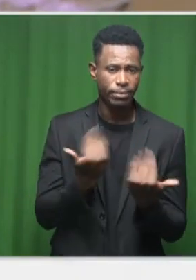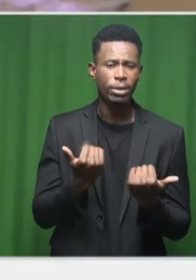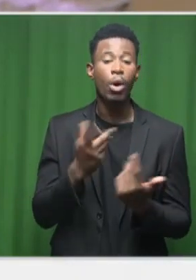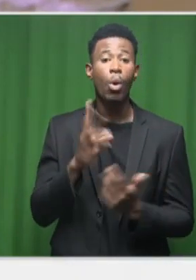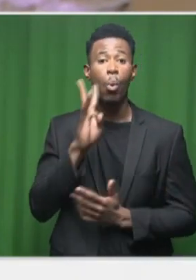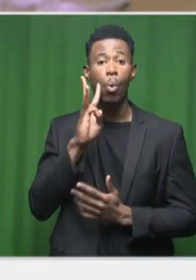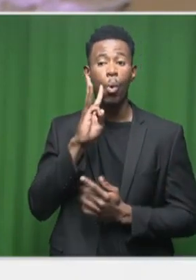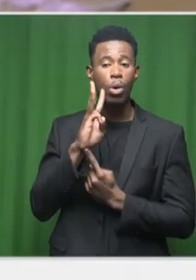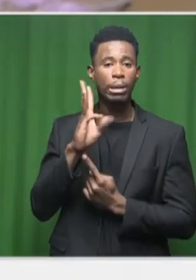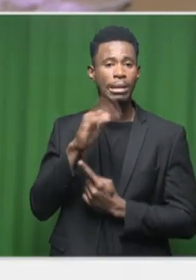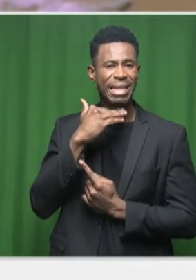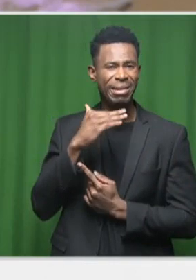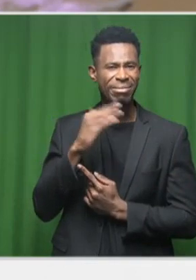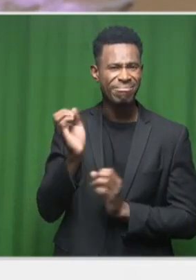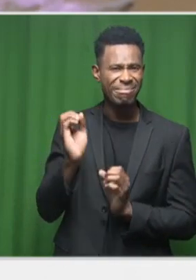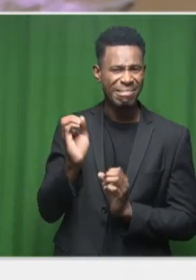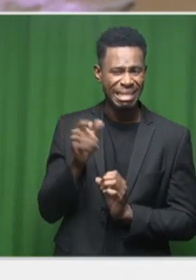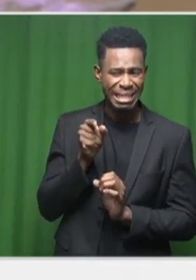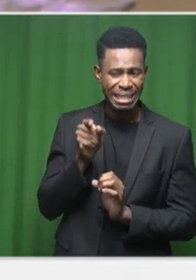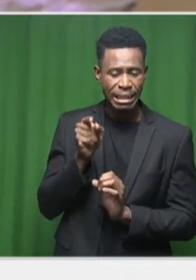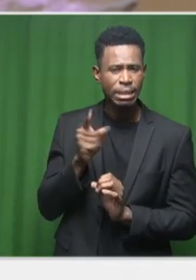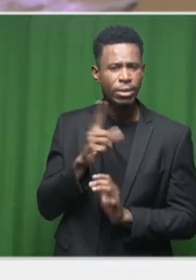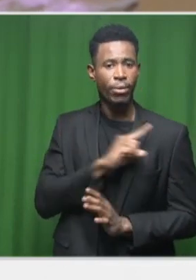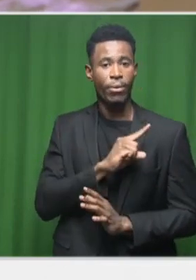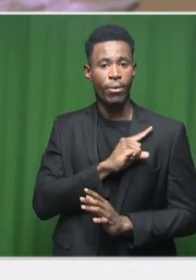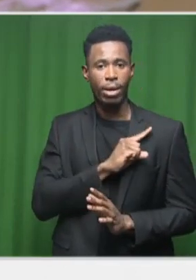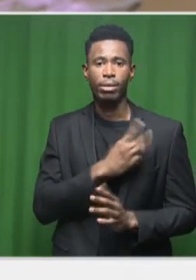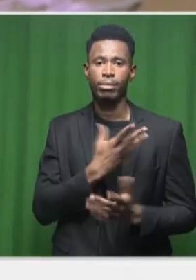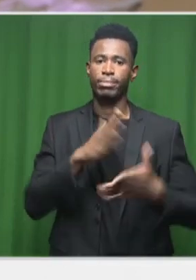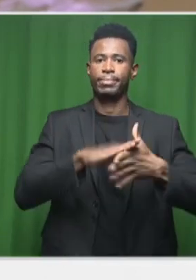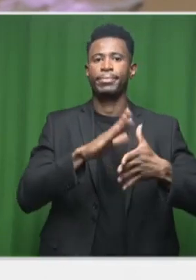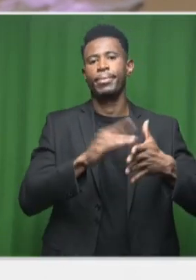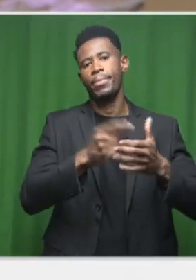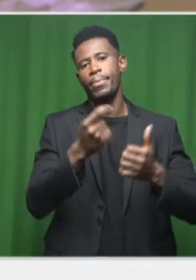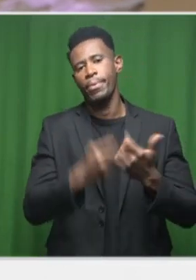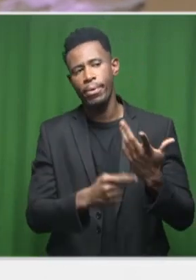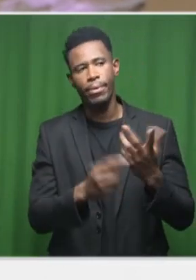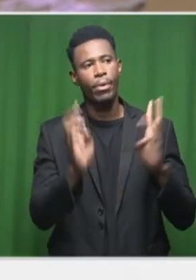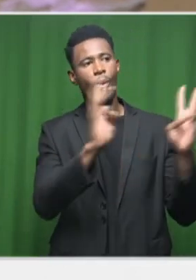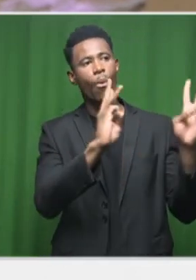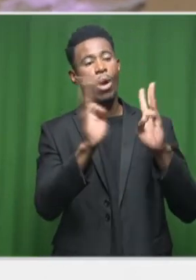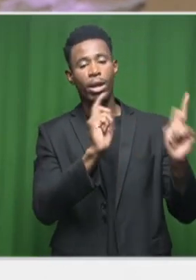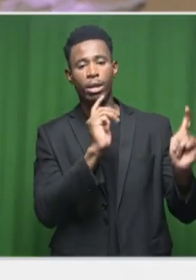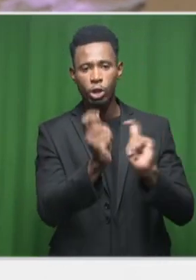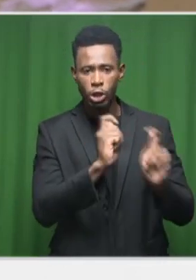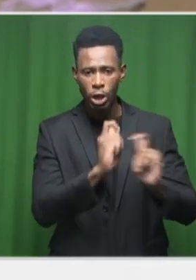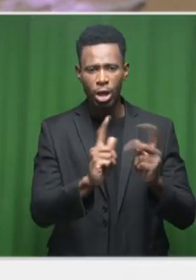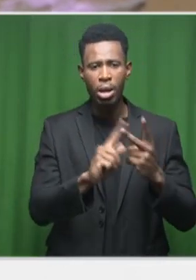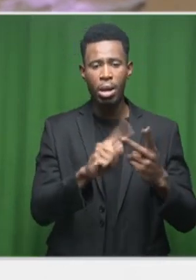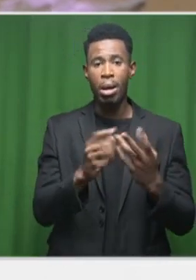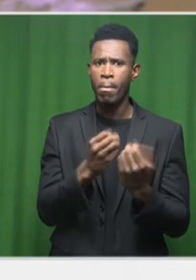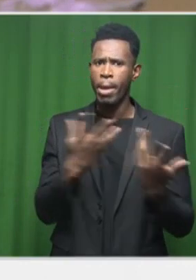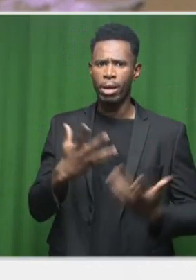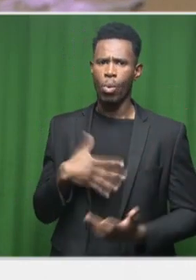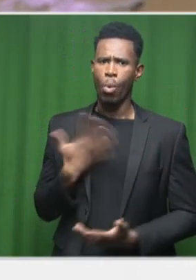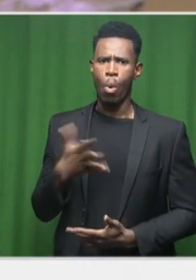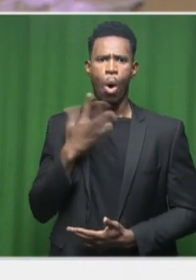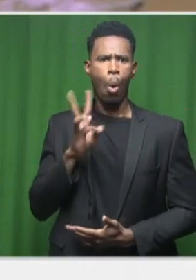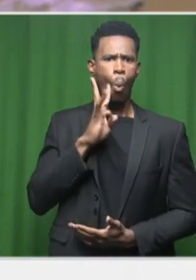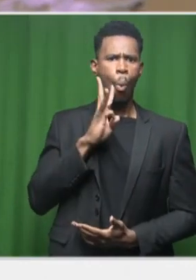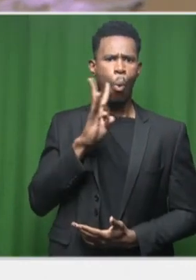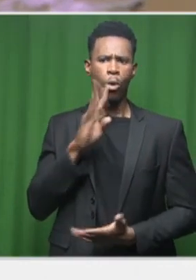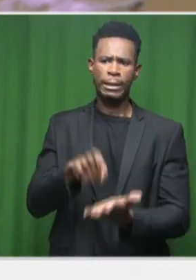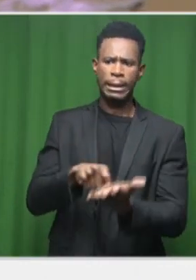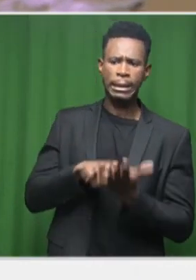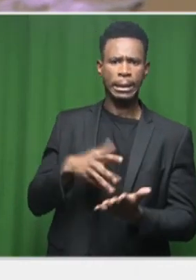scarcity, we are told, is mainly due to various factors like climate change, increasing water demand as well, and both the